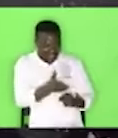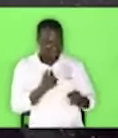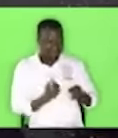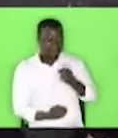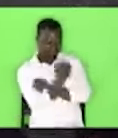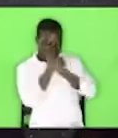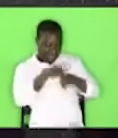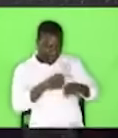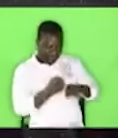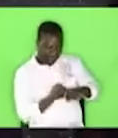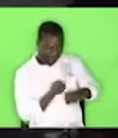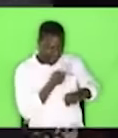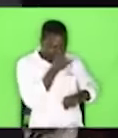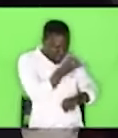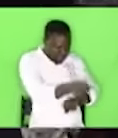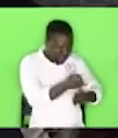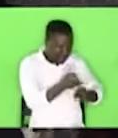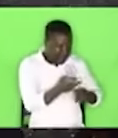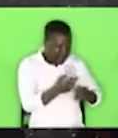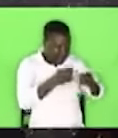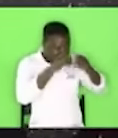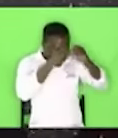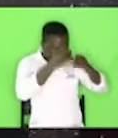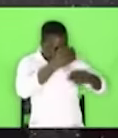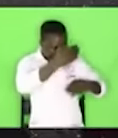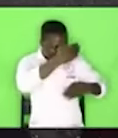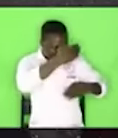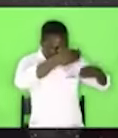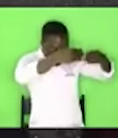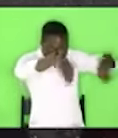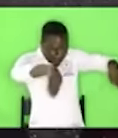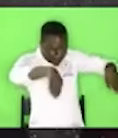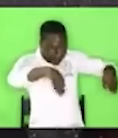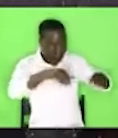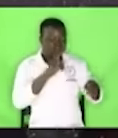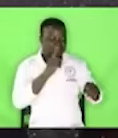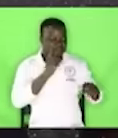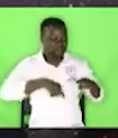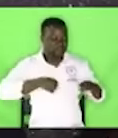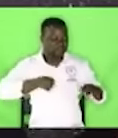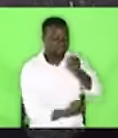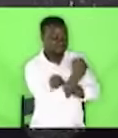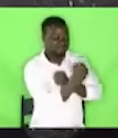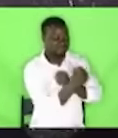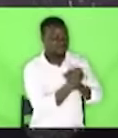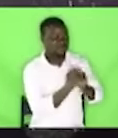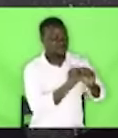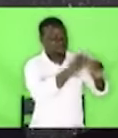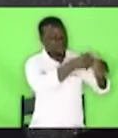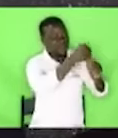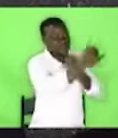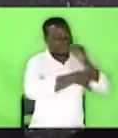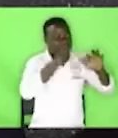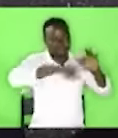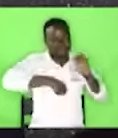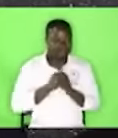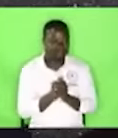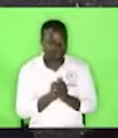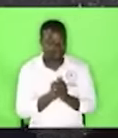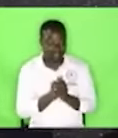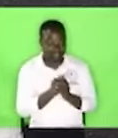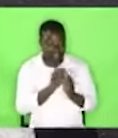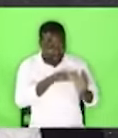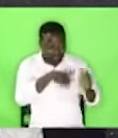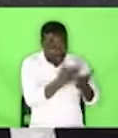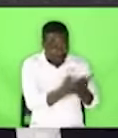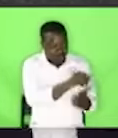someone will have to escort you and give you all the courtesy saying that he is a president of this other nation.